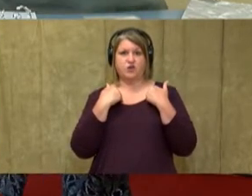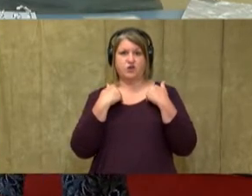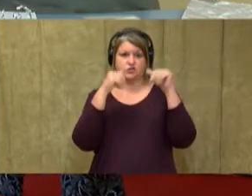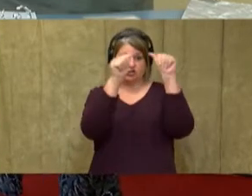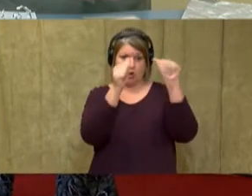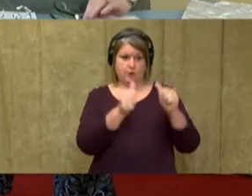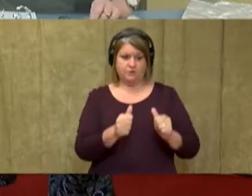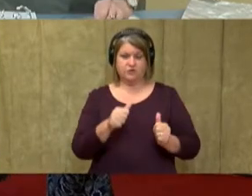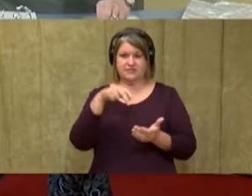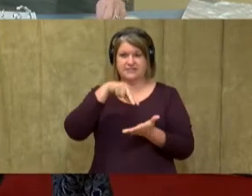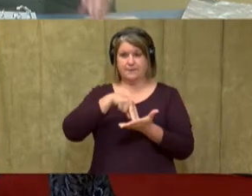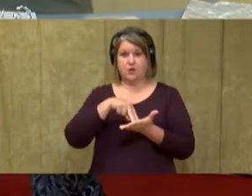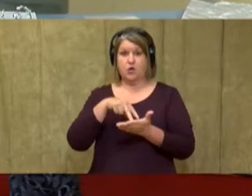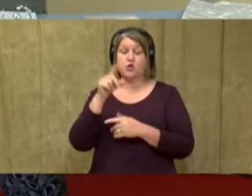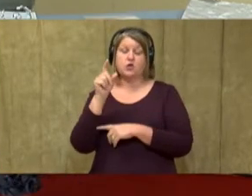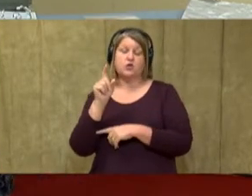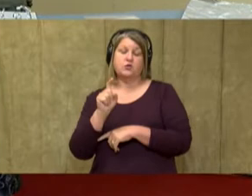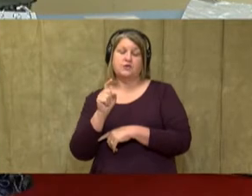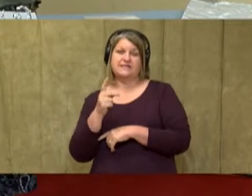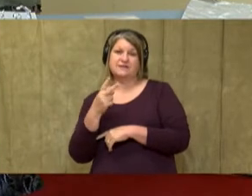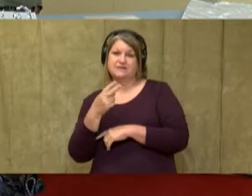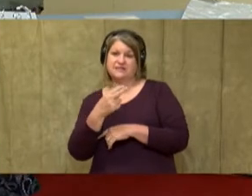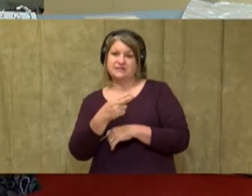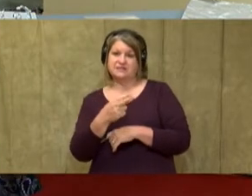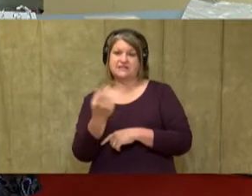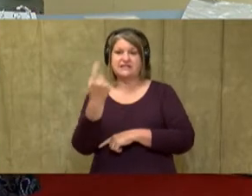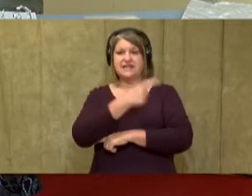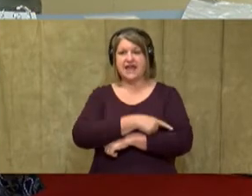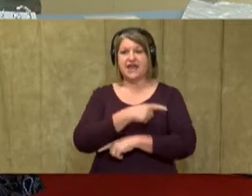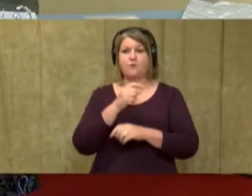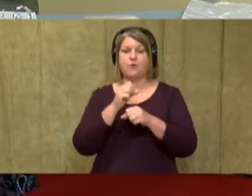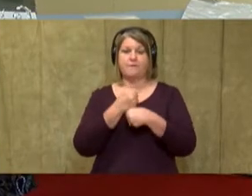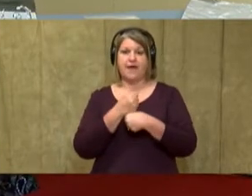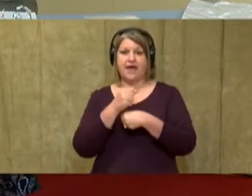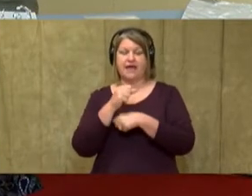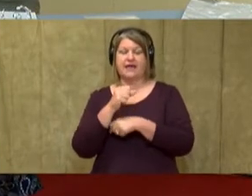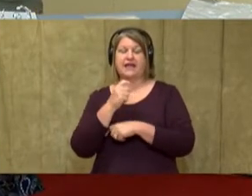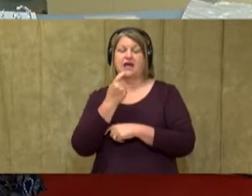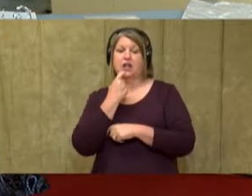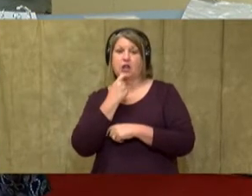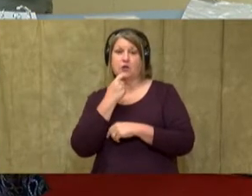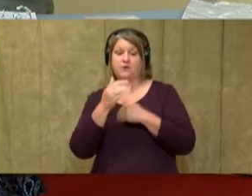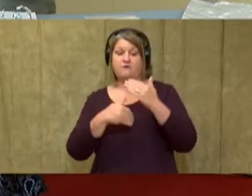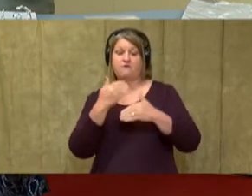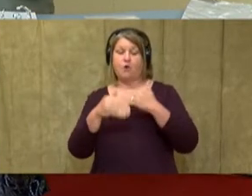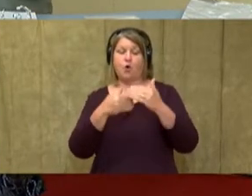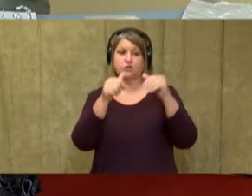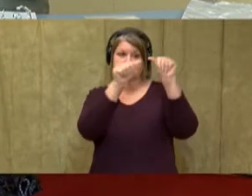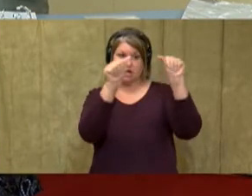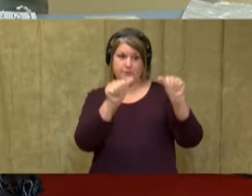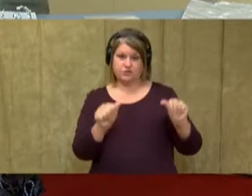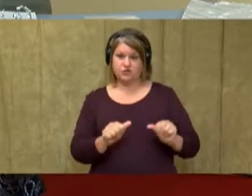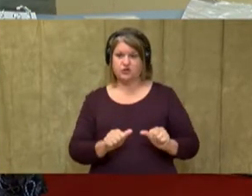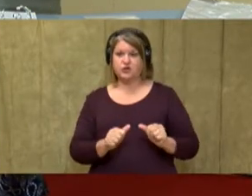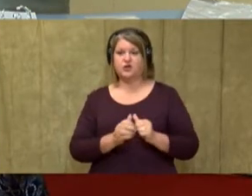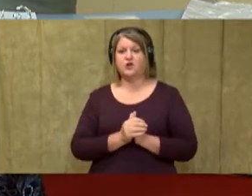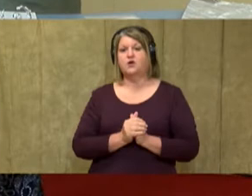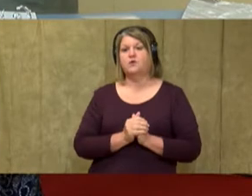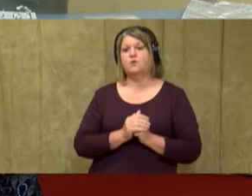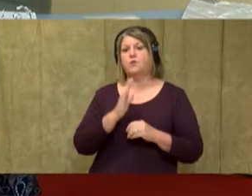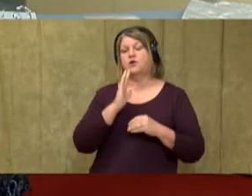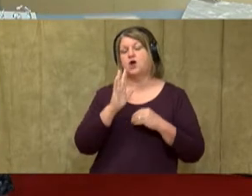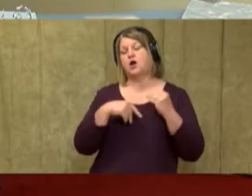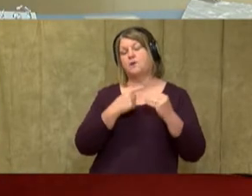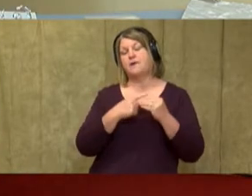also need a pair of scissors. Now, what we're doing today is we're making an aluminum foil sculpture. And when we talk about sculptures in art, we're